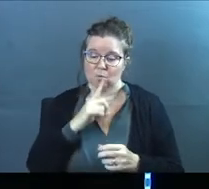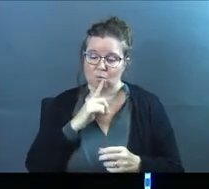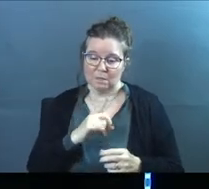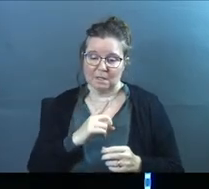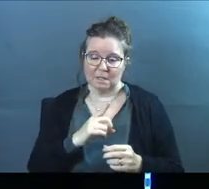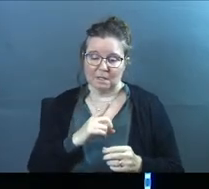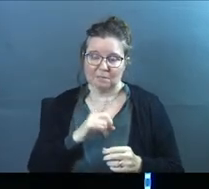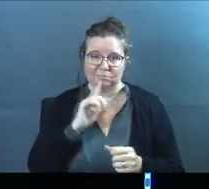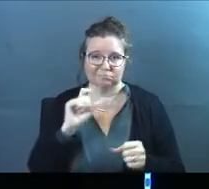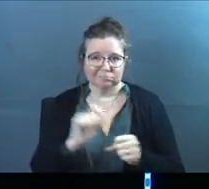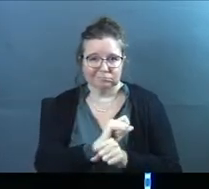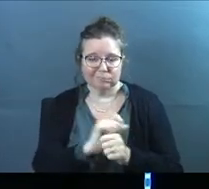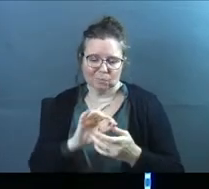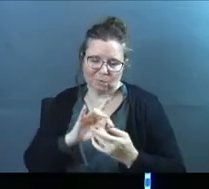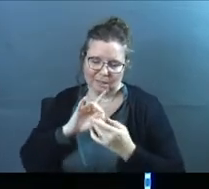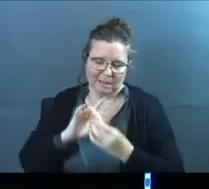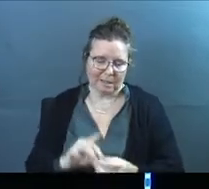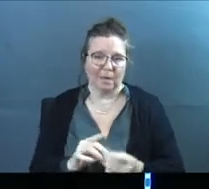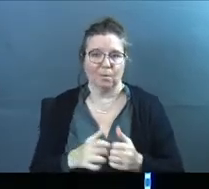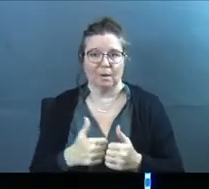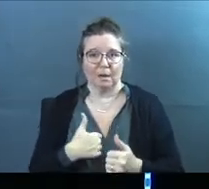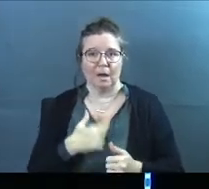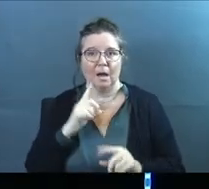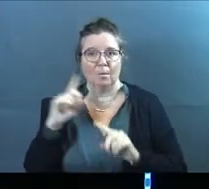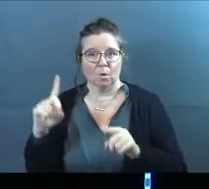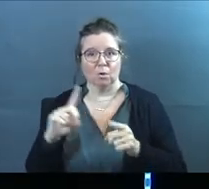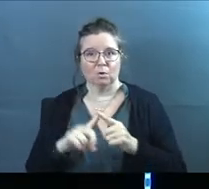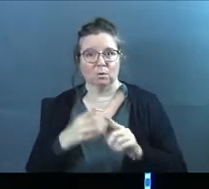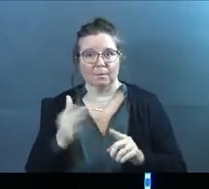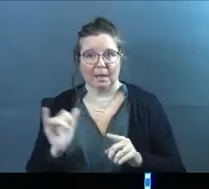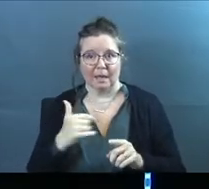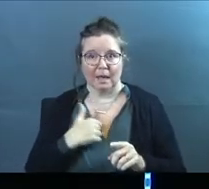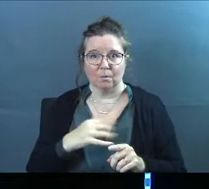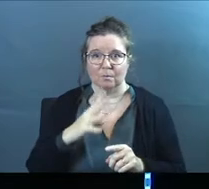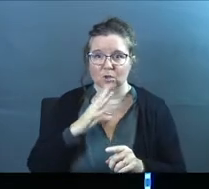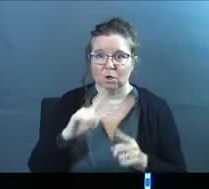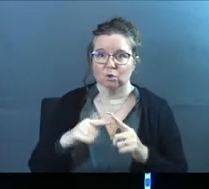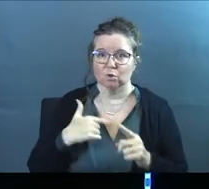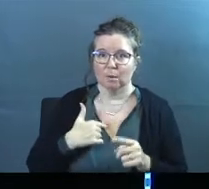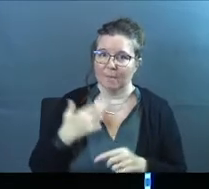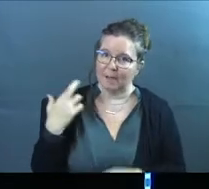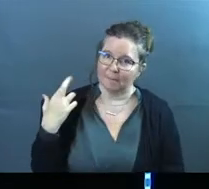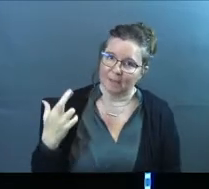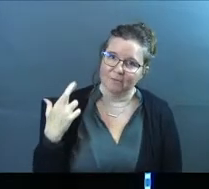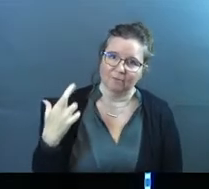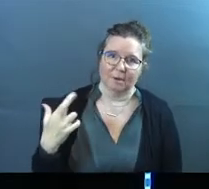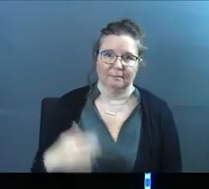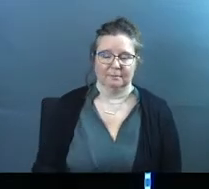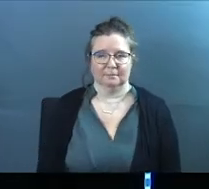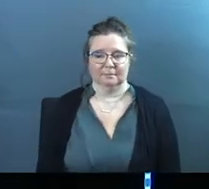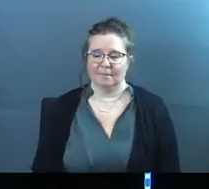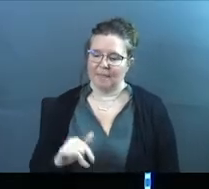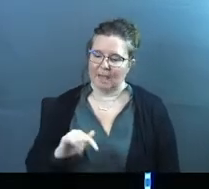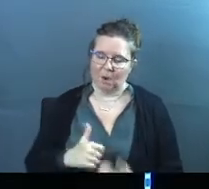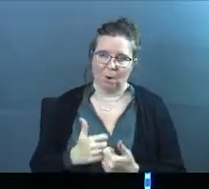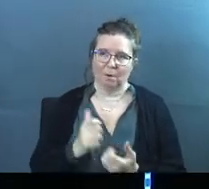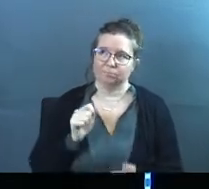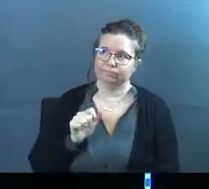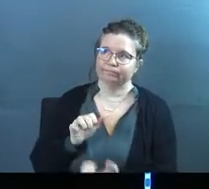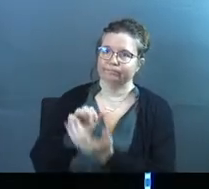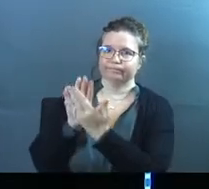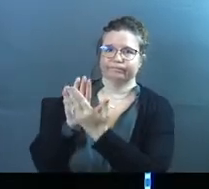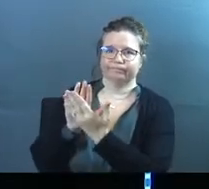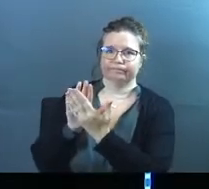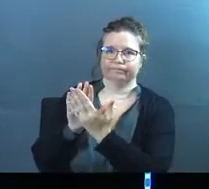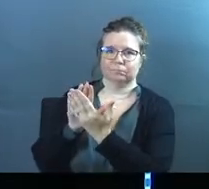real, authentic, intimate relationship with me. I'm going to him like I would be talking to my best friend. That's how I get to go into